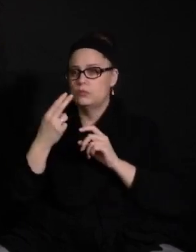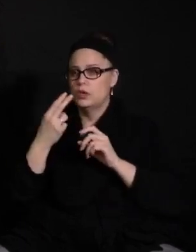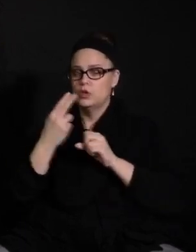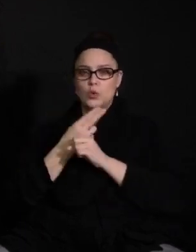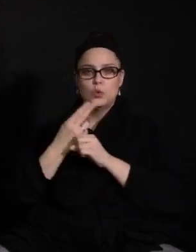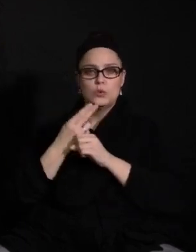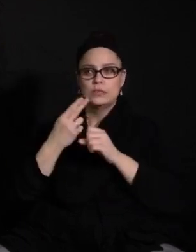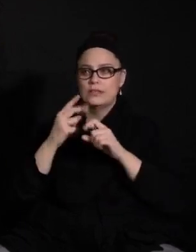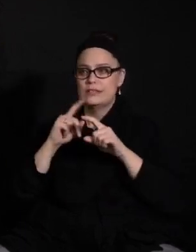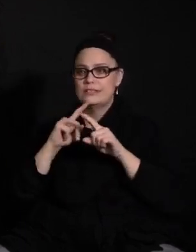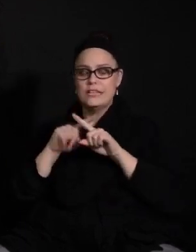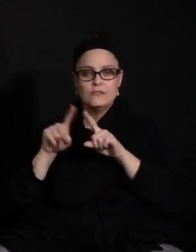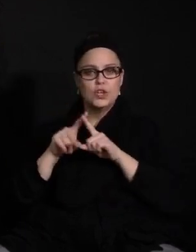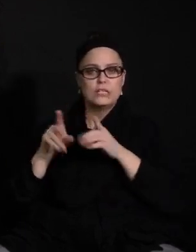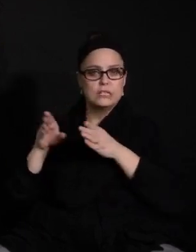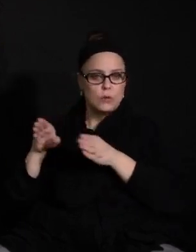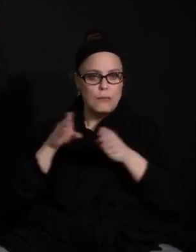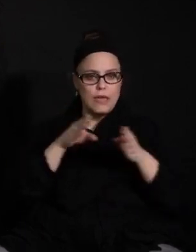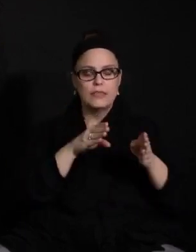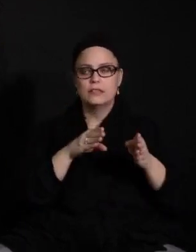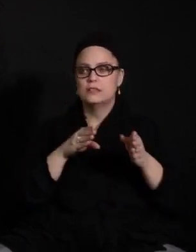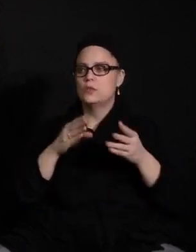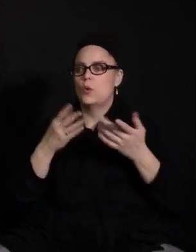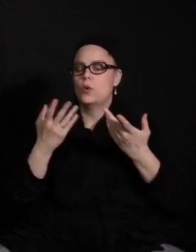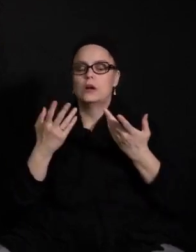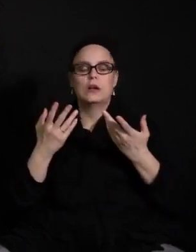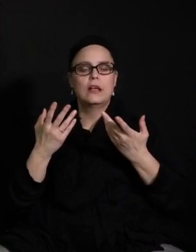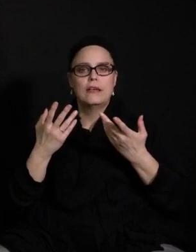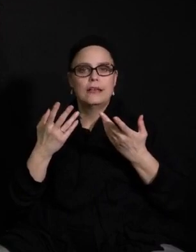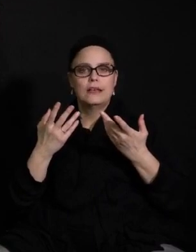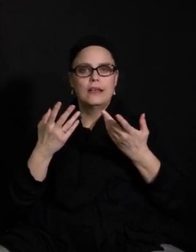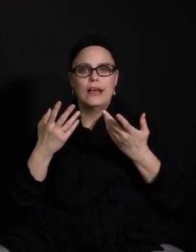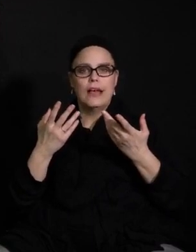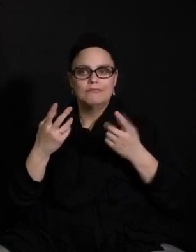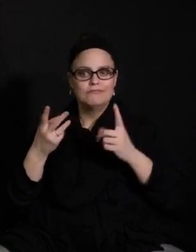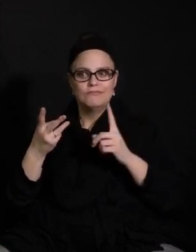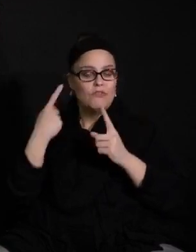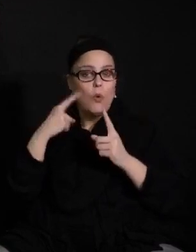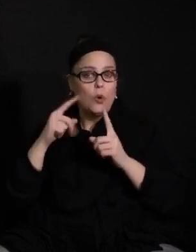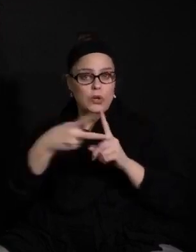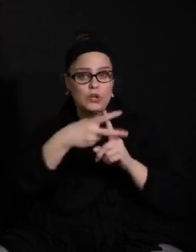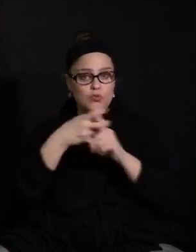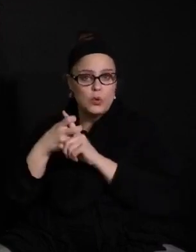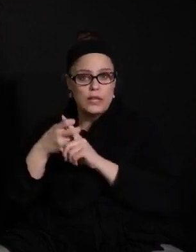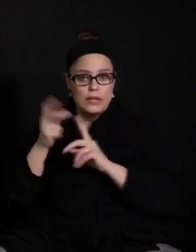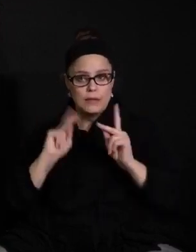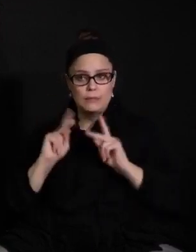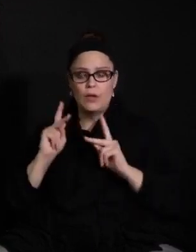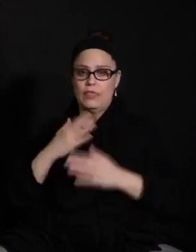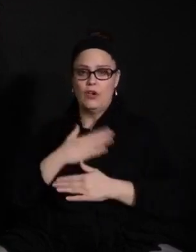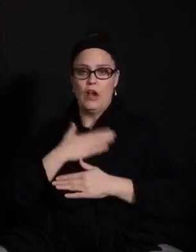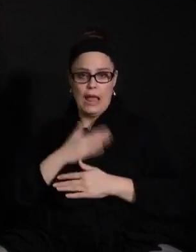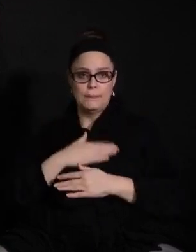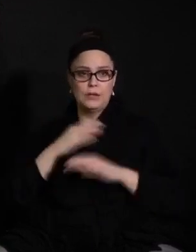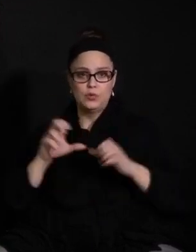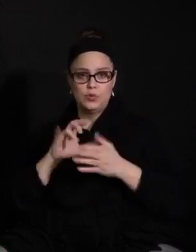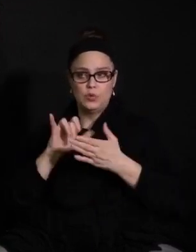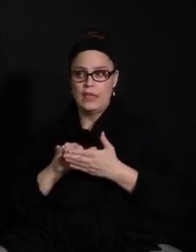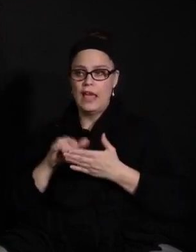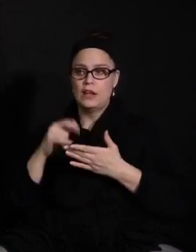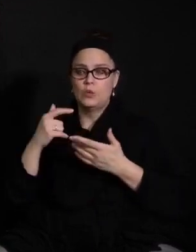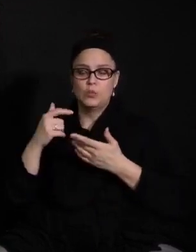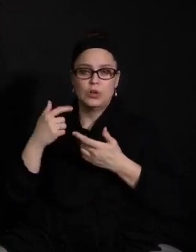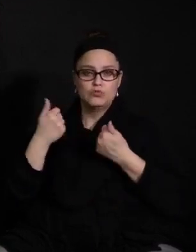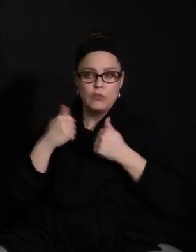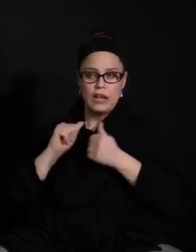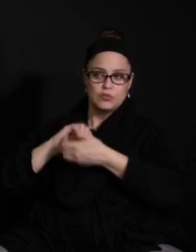they have, the resources they have for recruitment. And they were more than happy to do that. And so we're partnering with them to